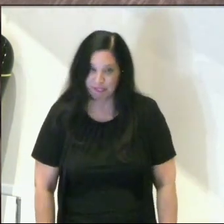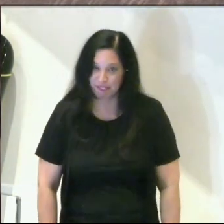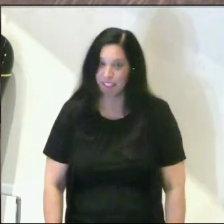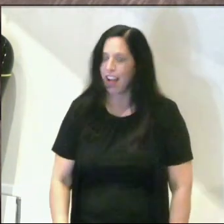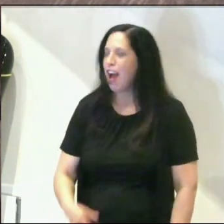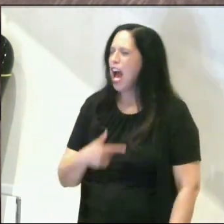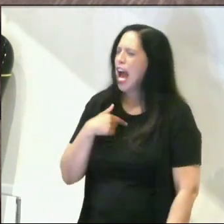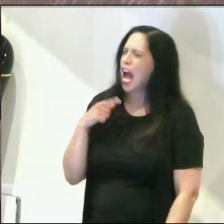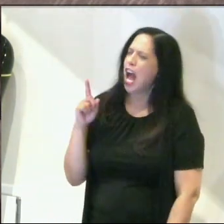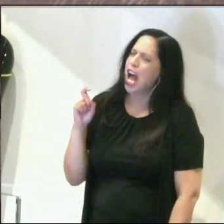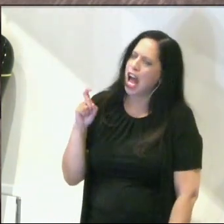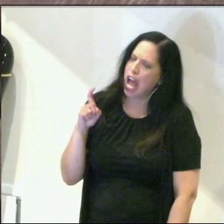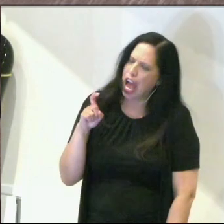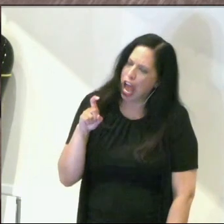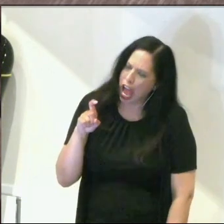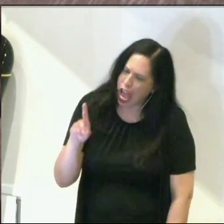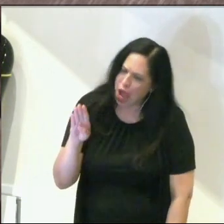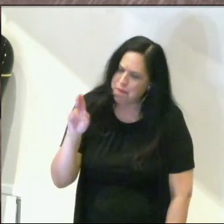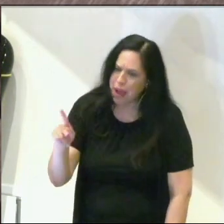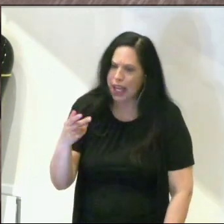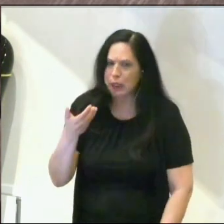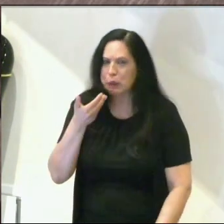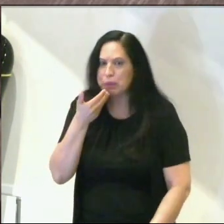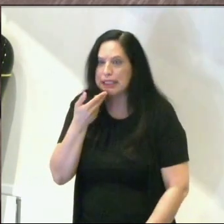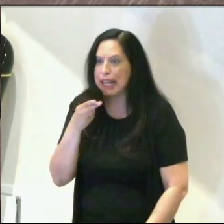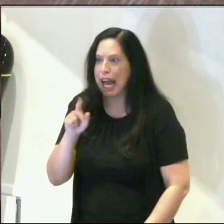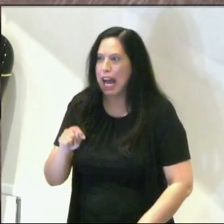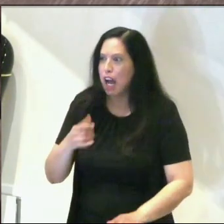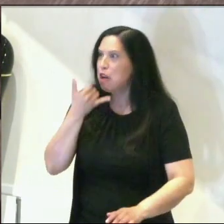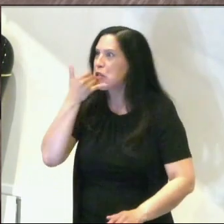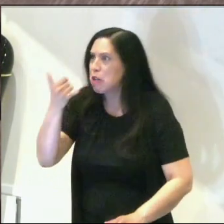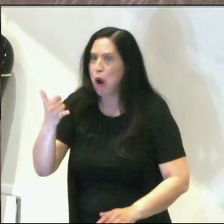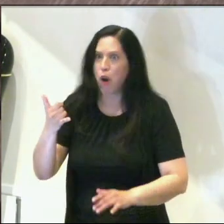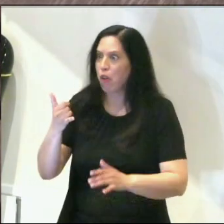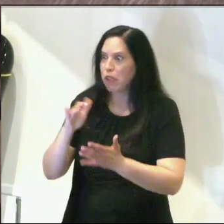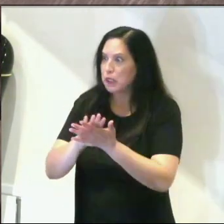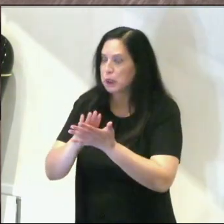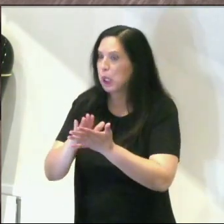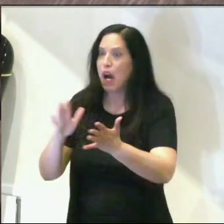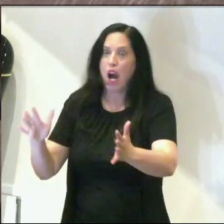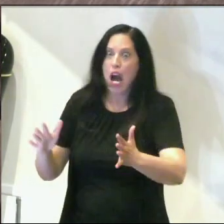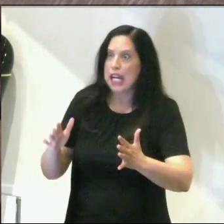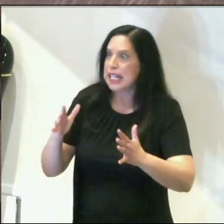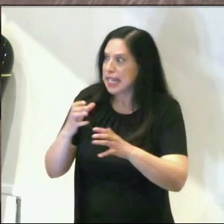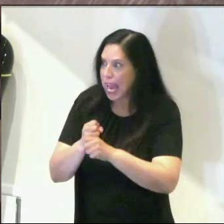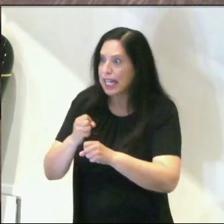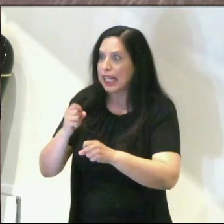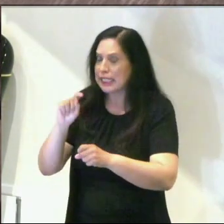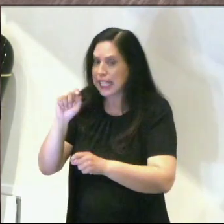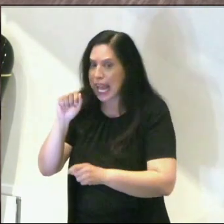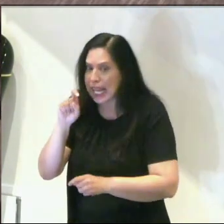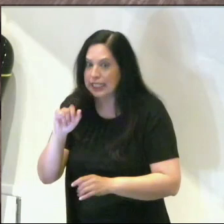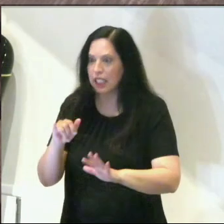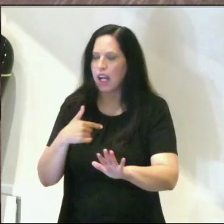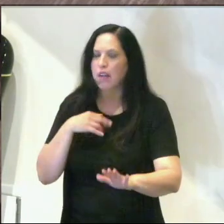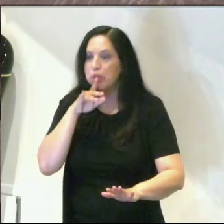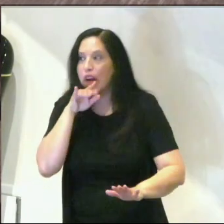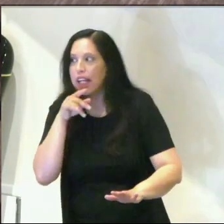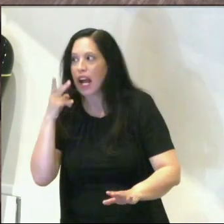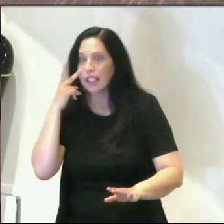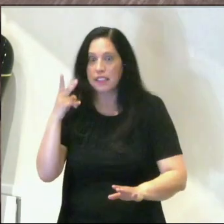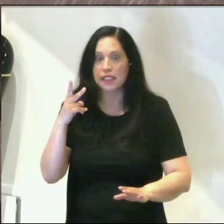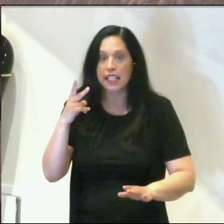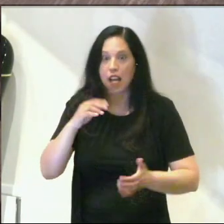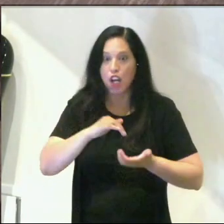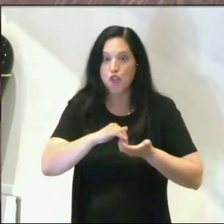So I run back down to Pizza Hut. I'm calling the school again, seriously, get a taxi. And as I'm talking, I kid you not, I see a